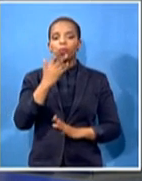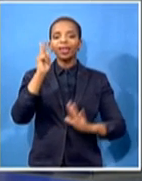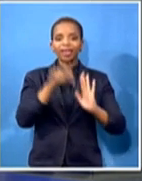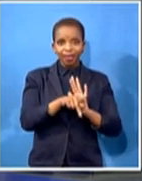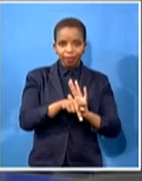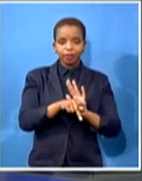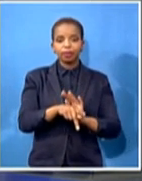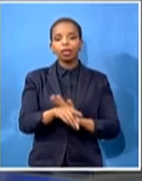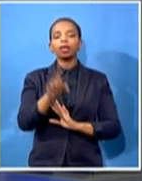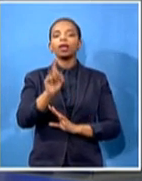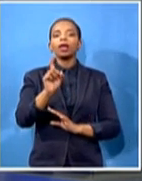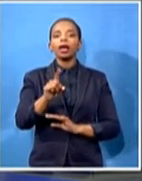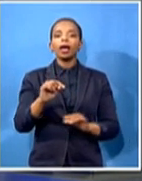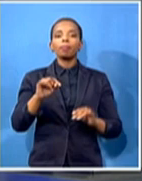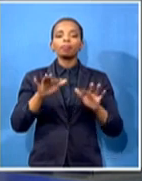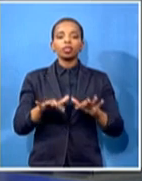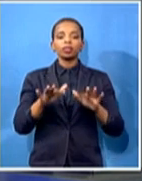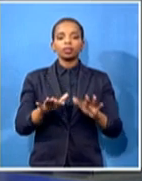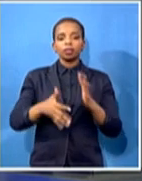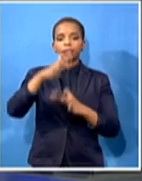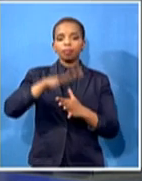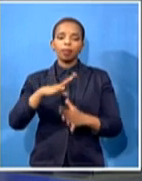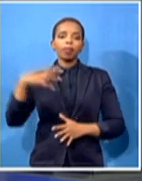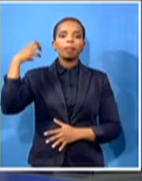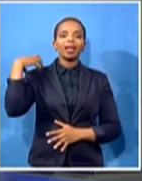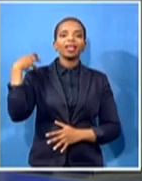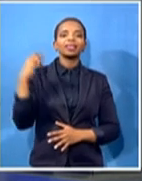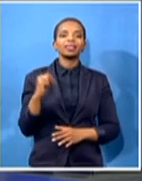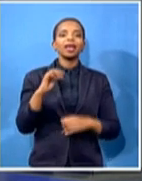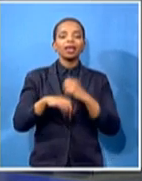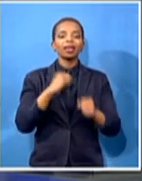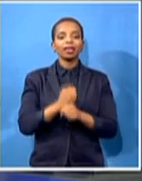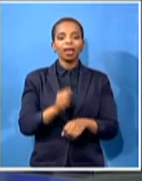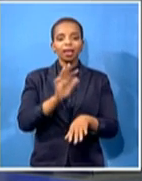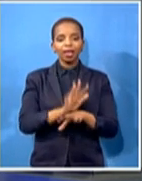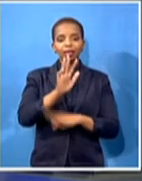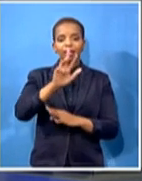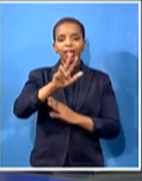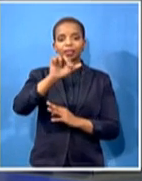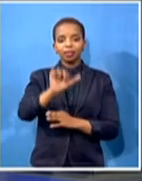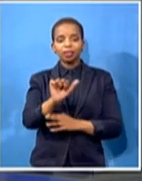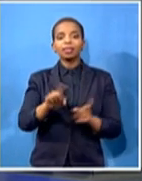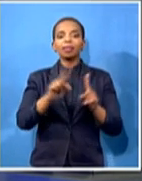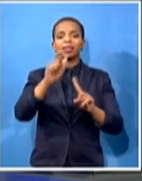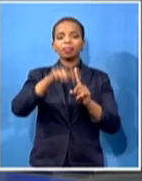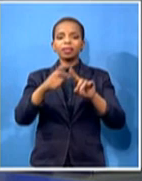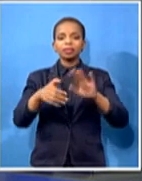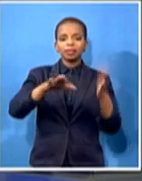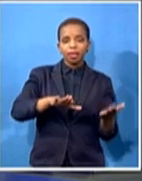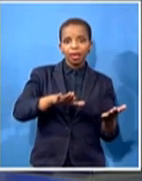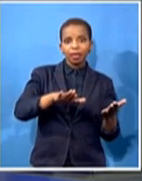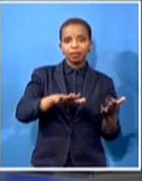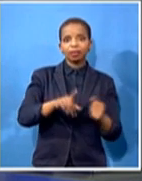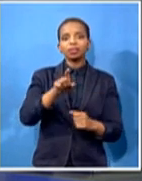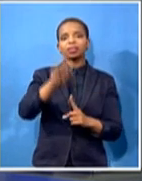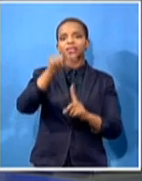but say the suspect has since died. They've identified the suspect as Stig Engström, also known as Scandier man, who killed